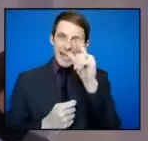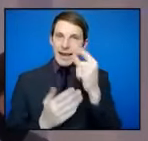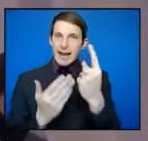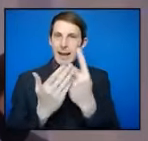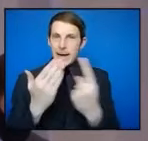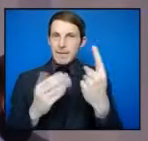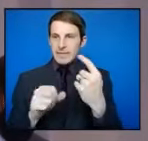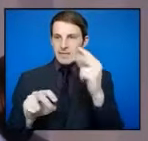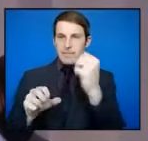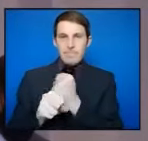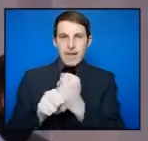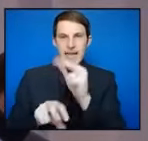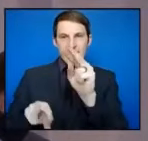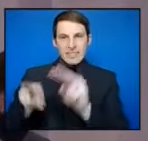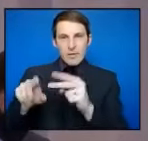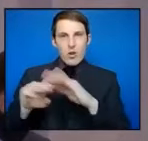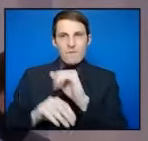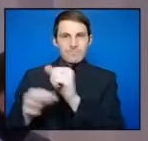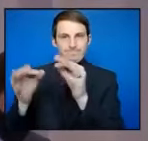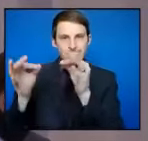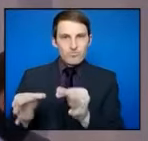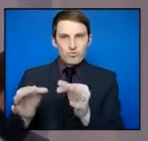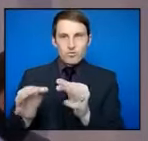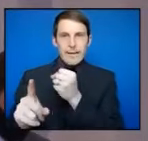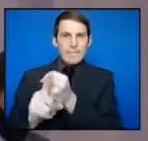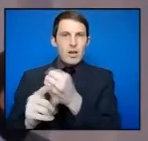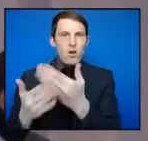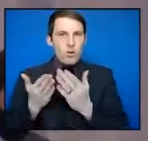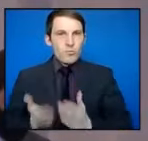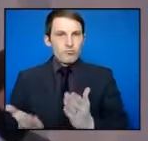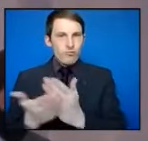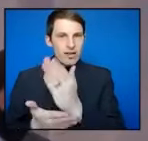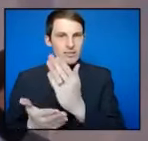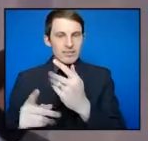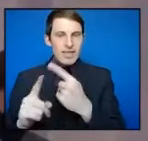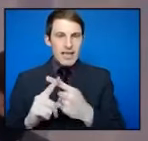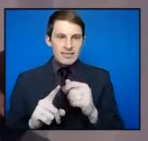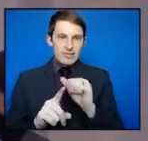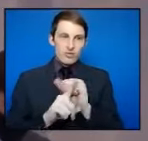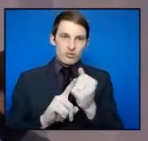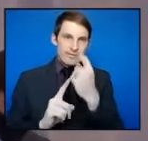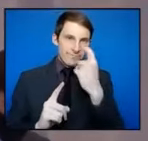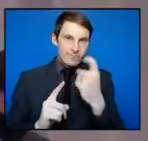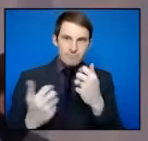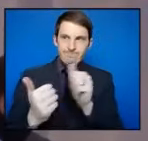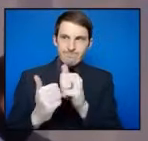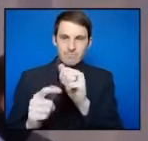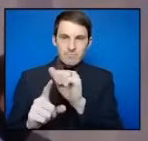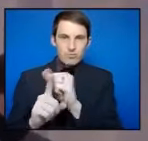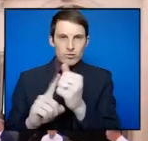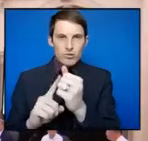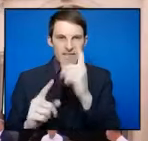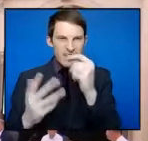make an assessment of these directions and their impacts on human rights and the proportionality other than through going through a Supreme Court challenge?